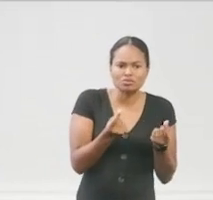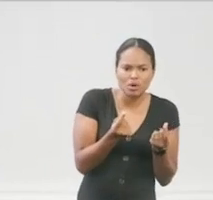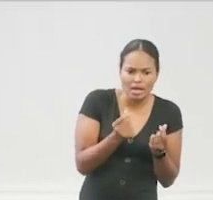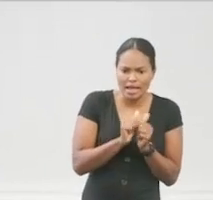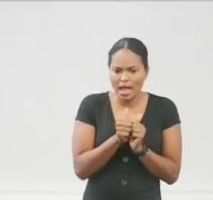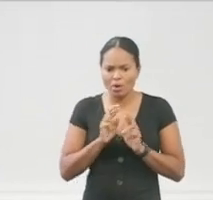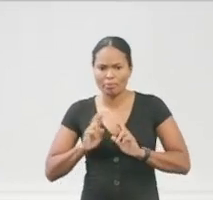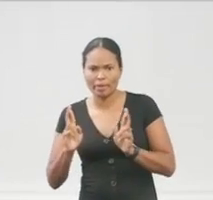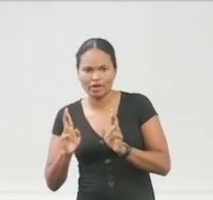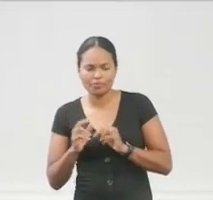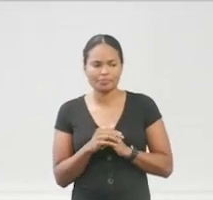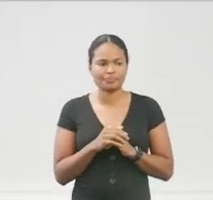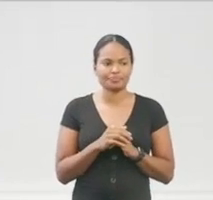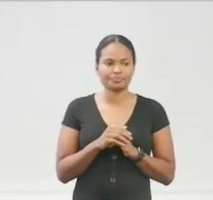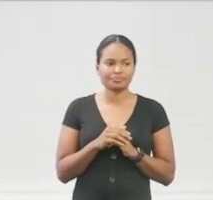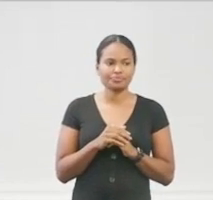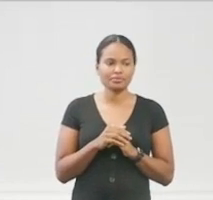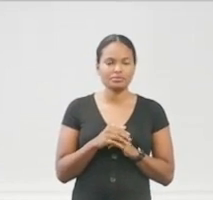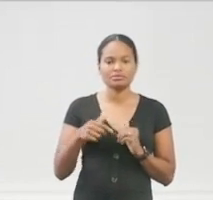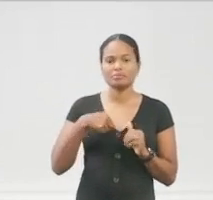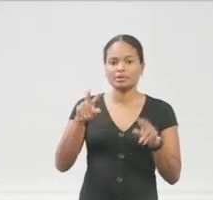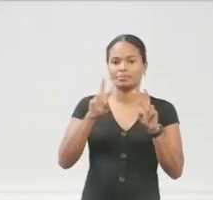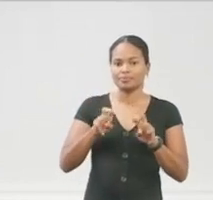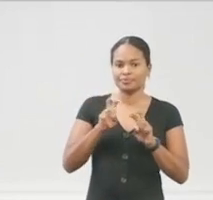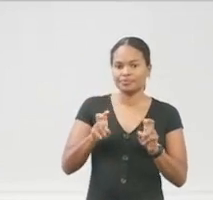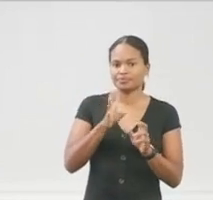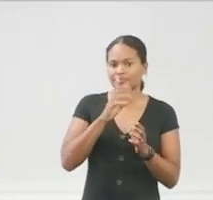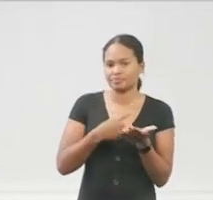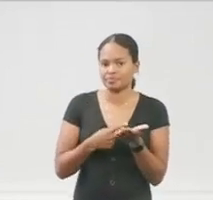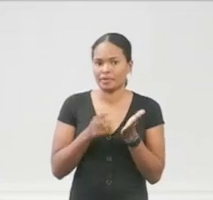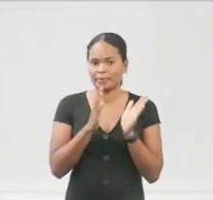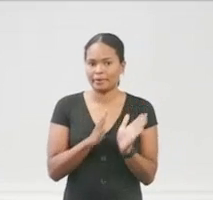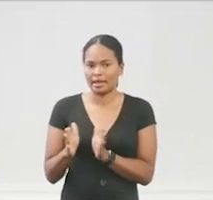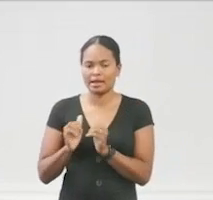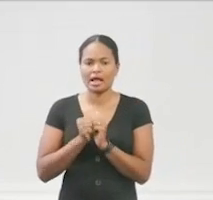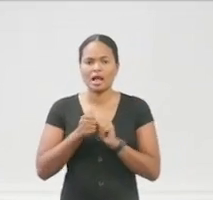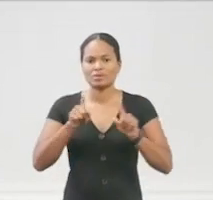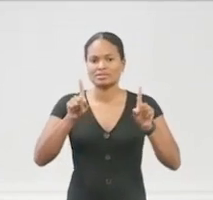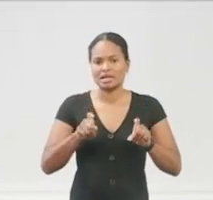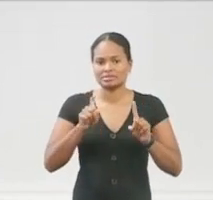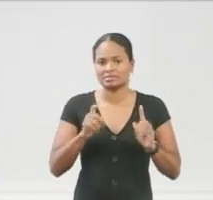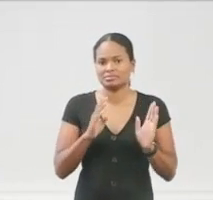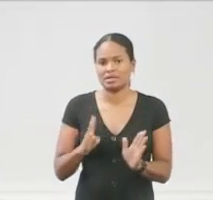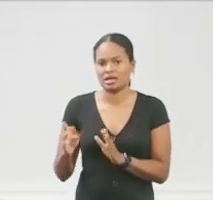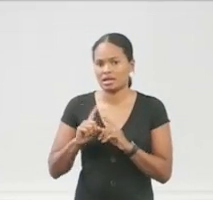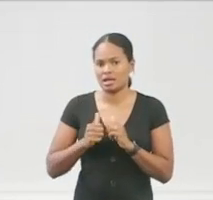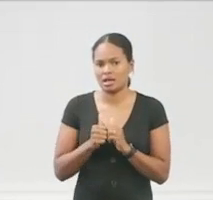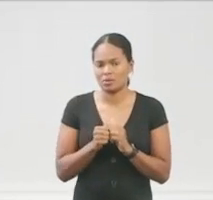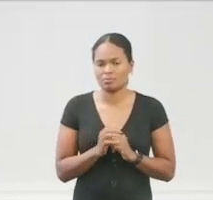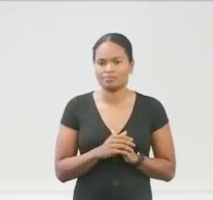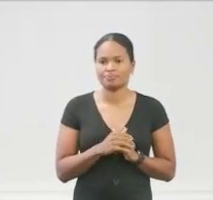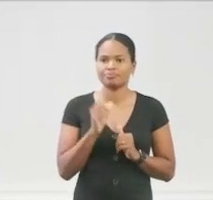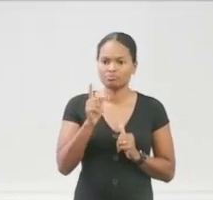One thing I look at when we talk about plans is how do we test? How do we test it? Okay. Well,